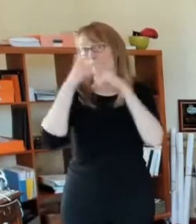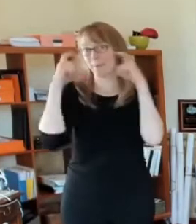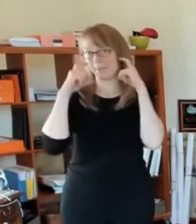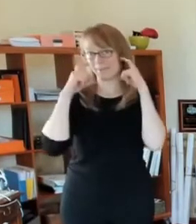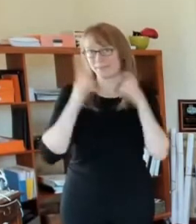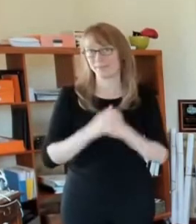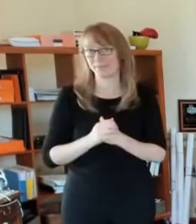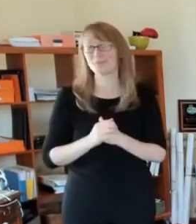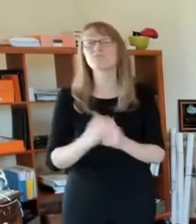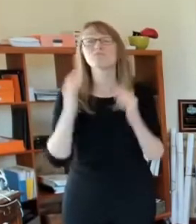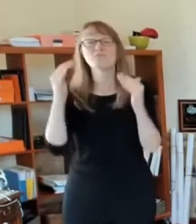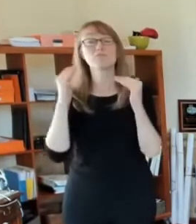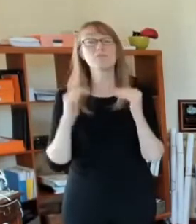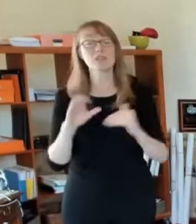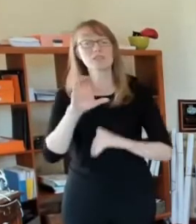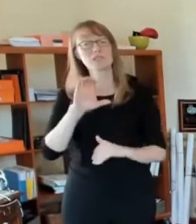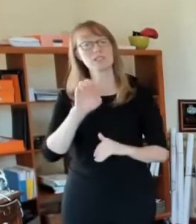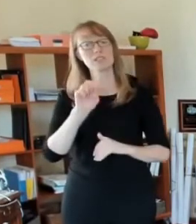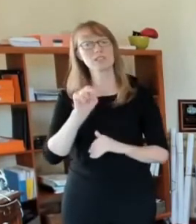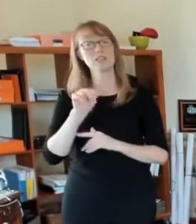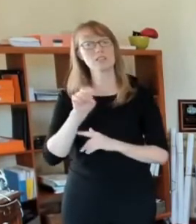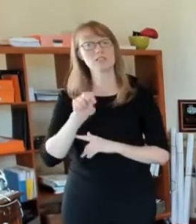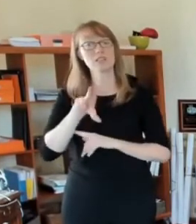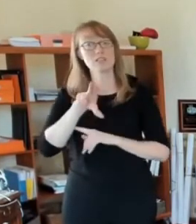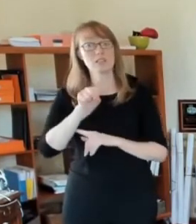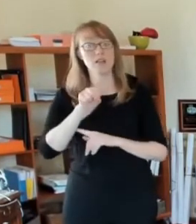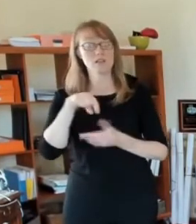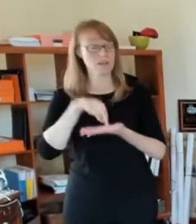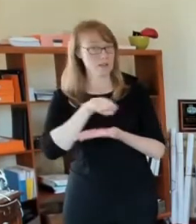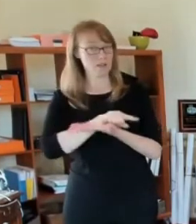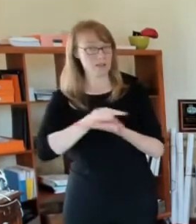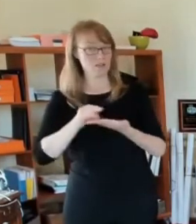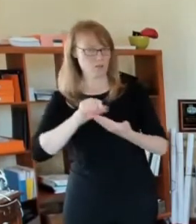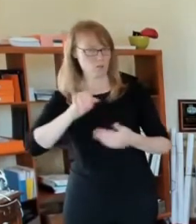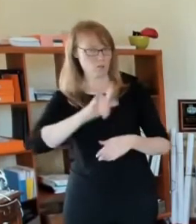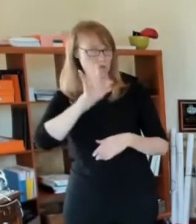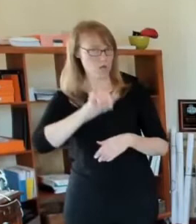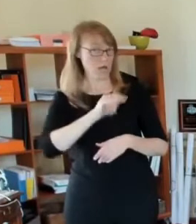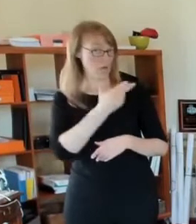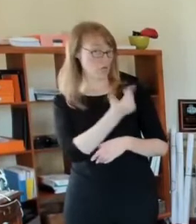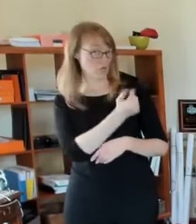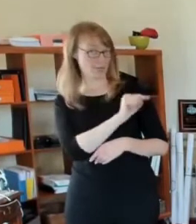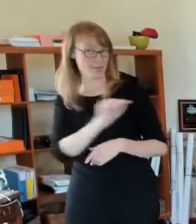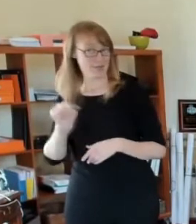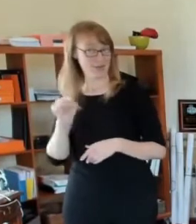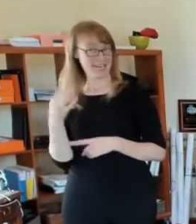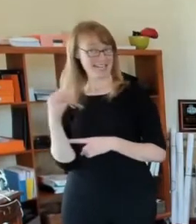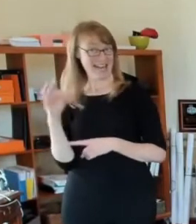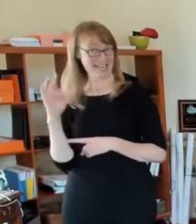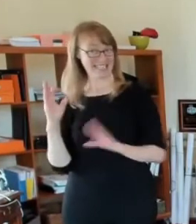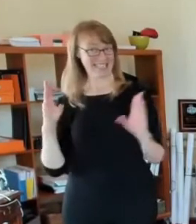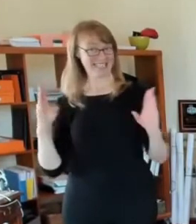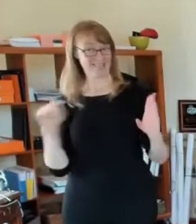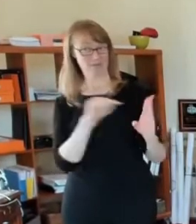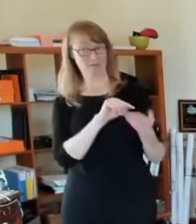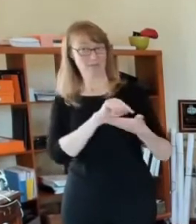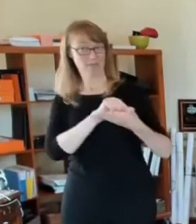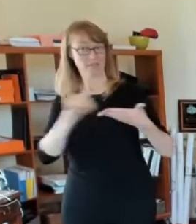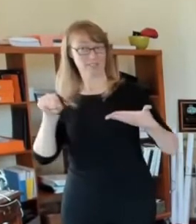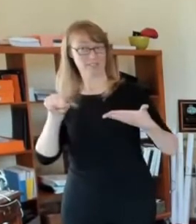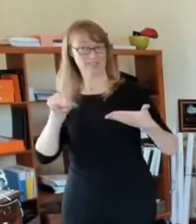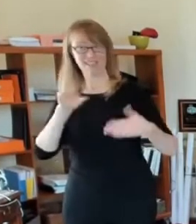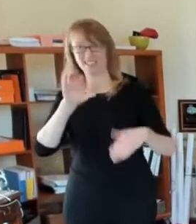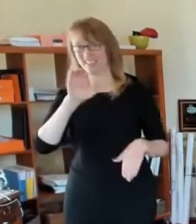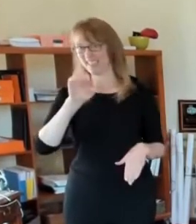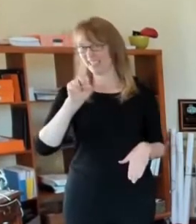comments to this this week, July 13th through the 19th is, uh, census surge